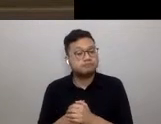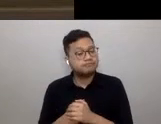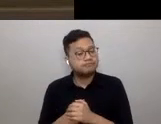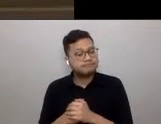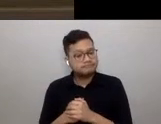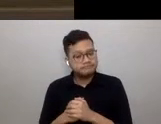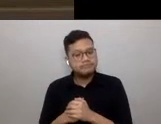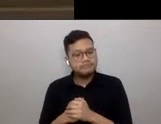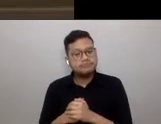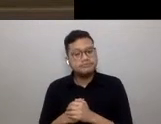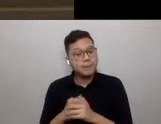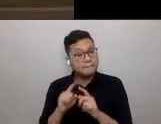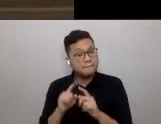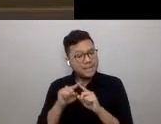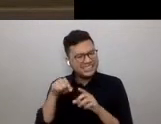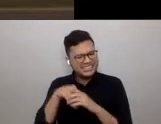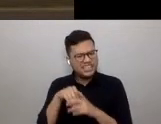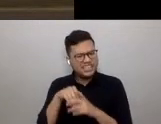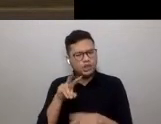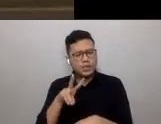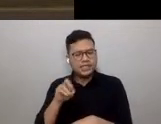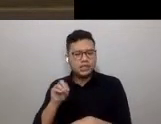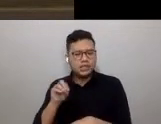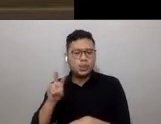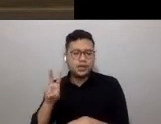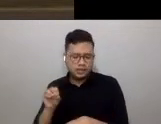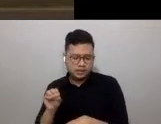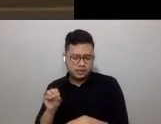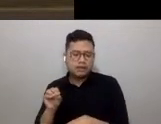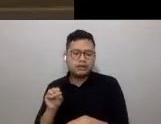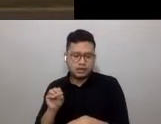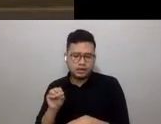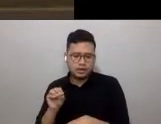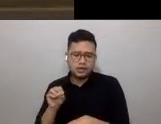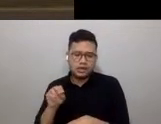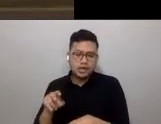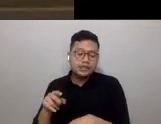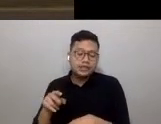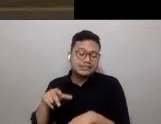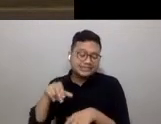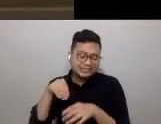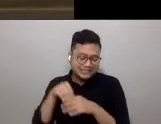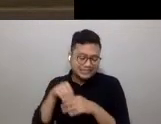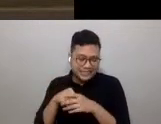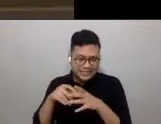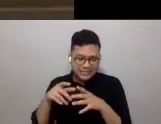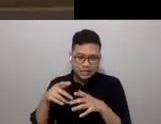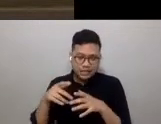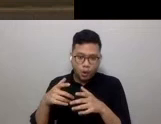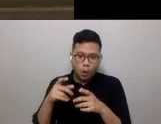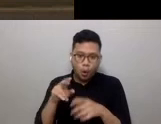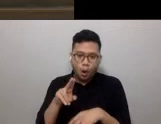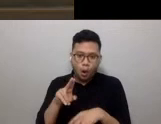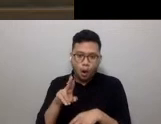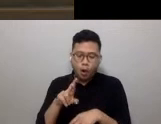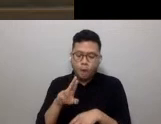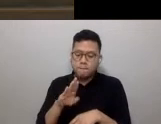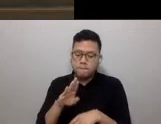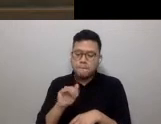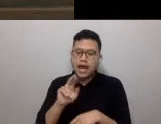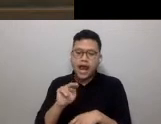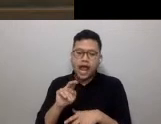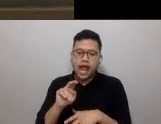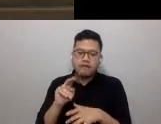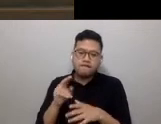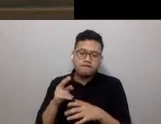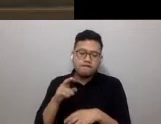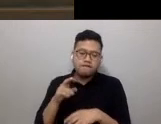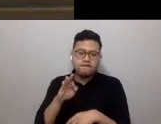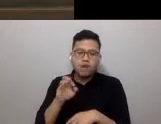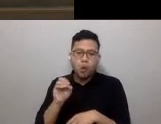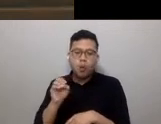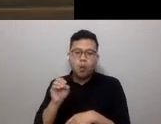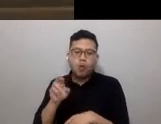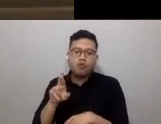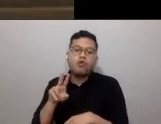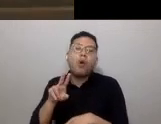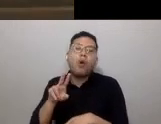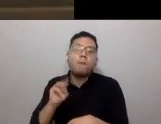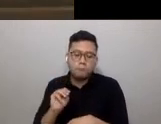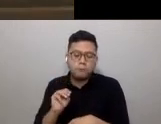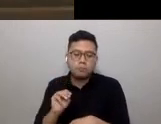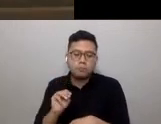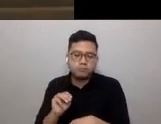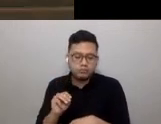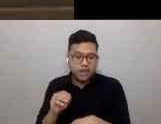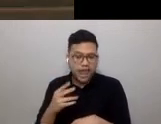But in 2020, at the World Urban Forum, we proposed culture as the fourth pillar of sustainability.